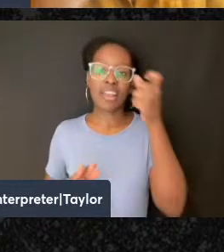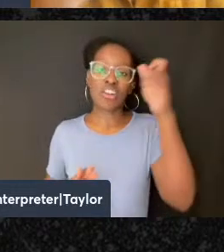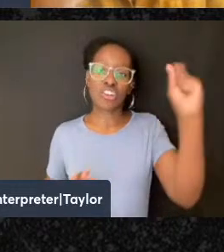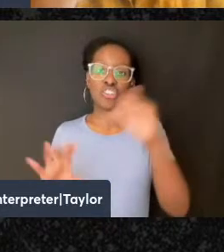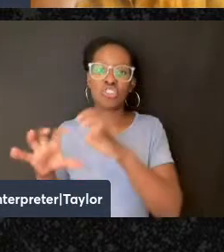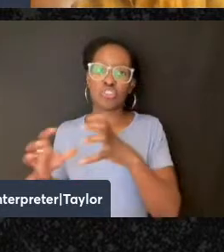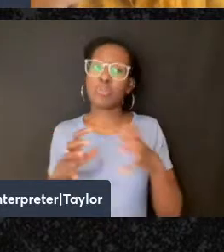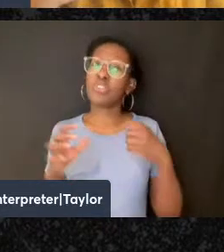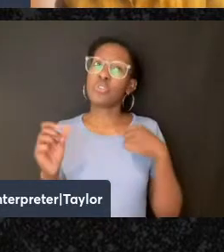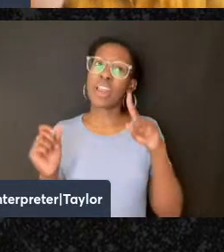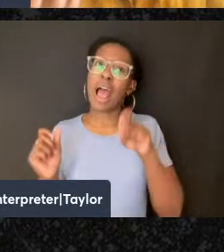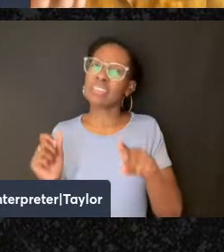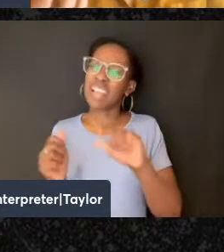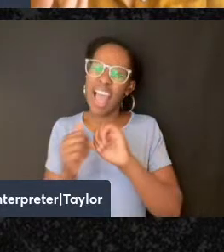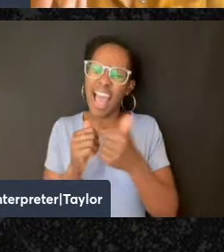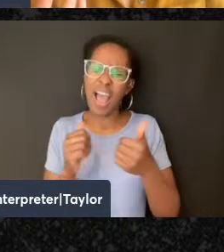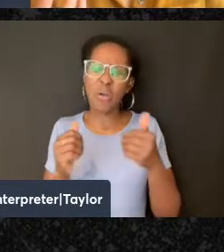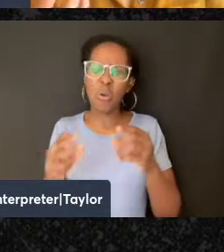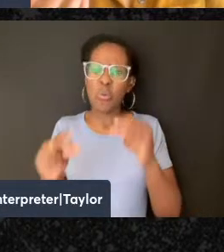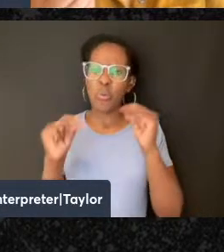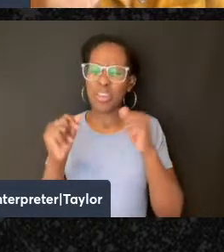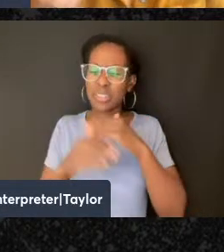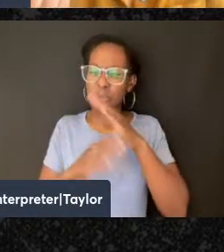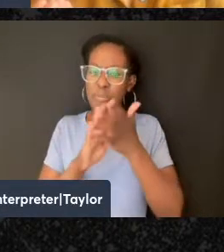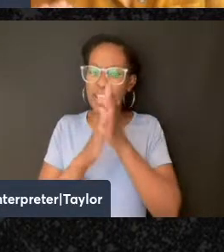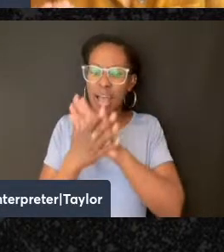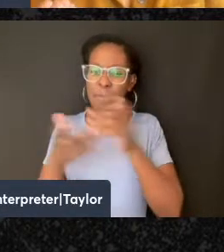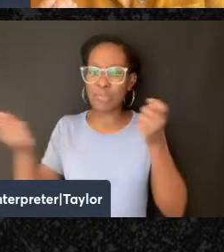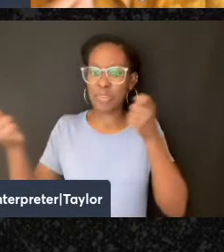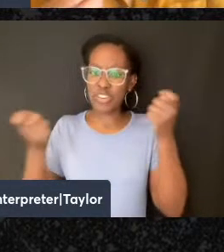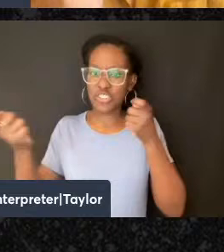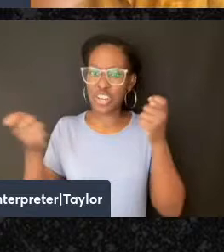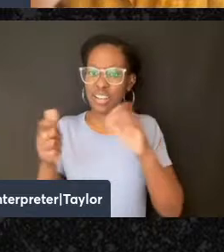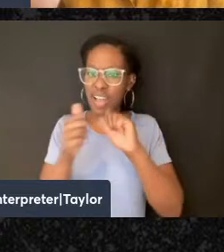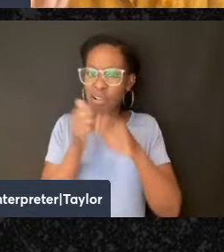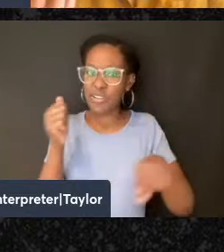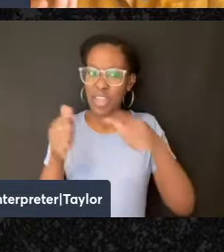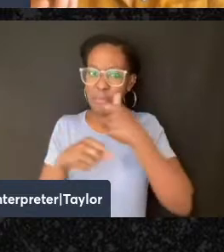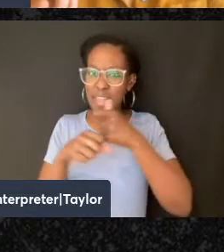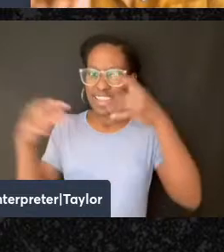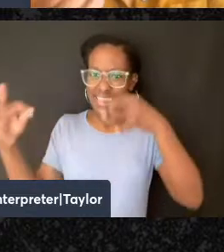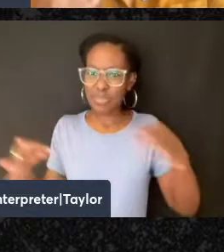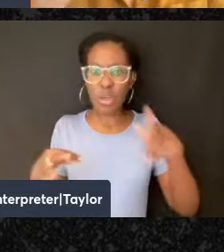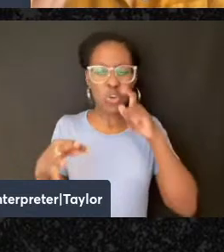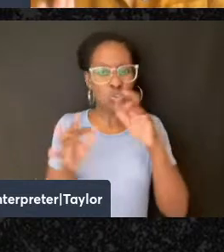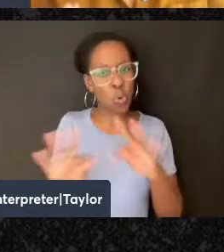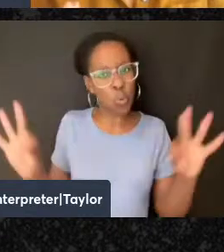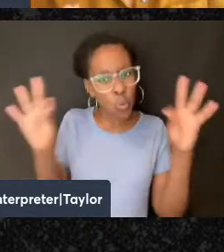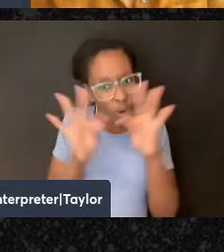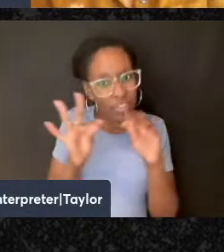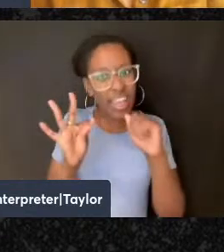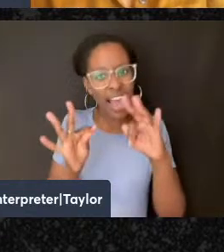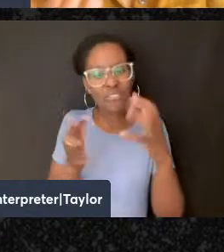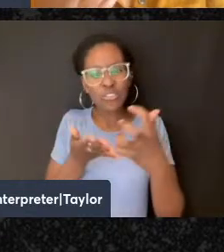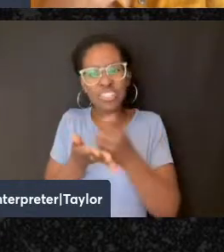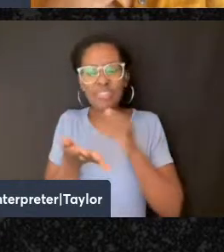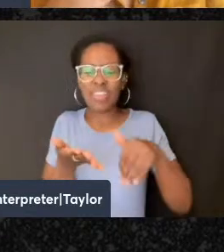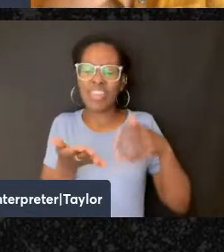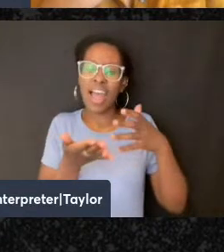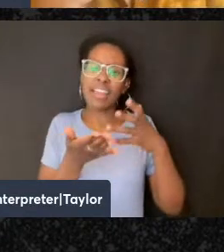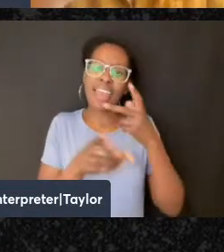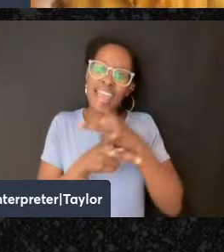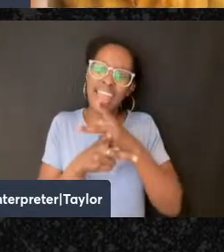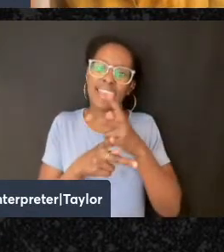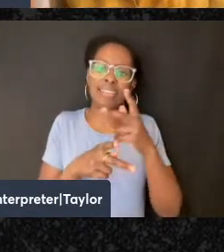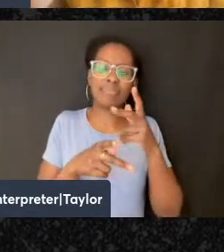quickly does this become administrative? How are they actually making decisions about who is worthy of receiving aid and care, right?